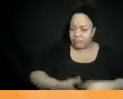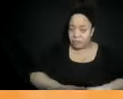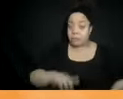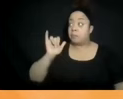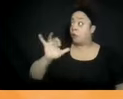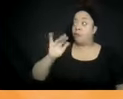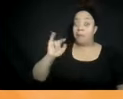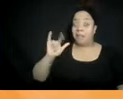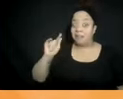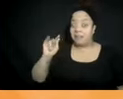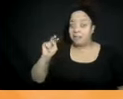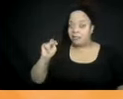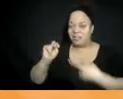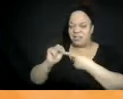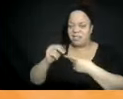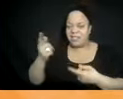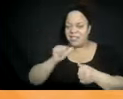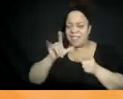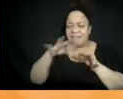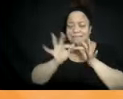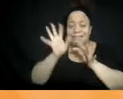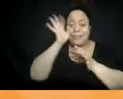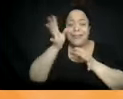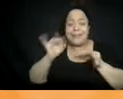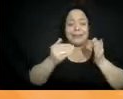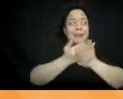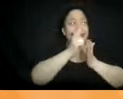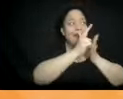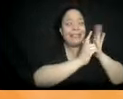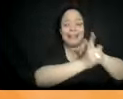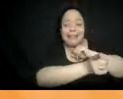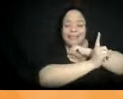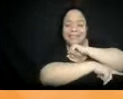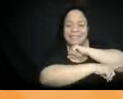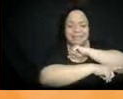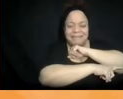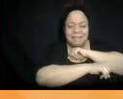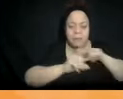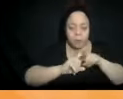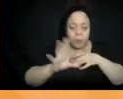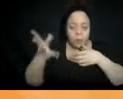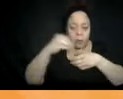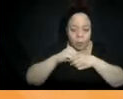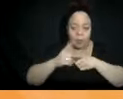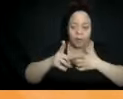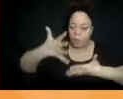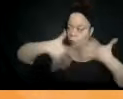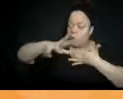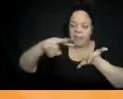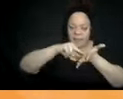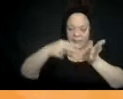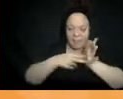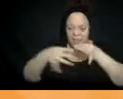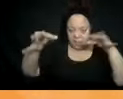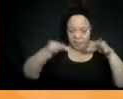punishment, but also includes socially defining certain practices or just ways of being as